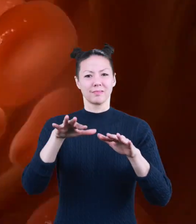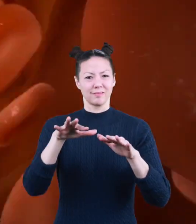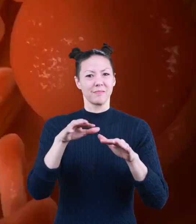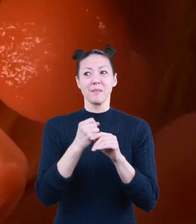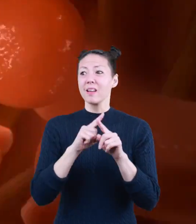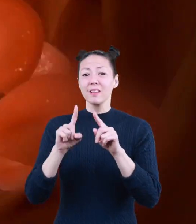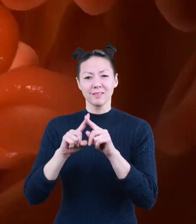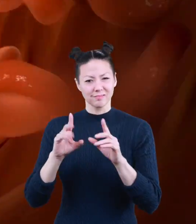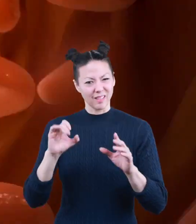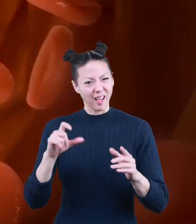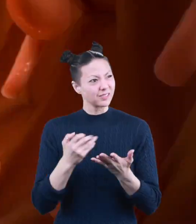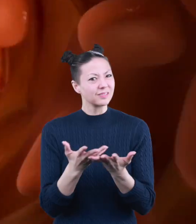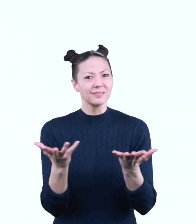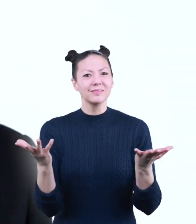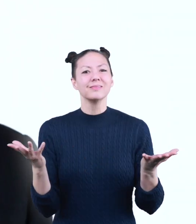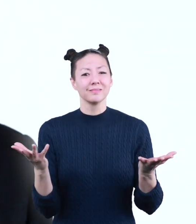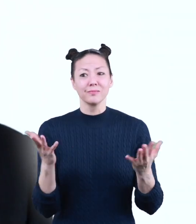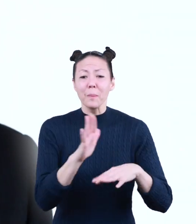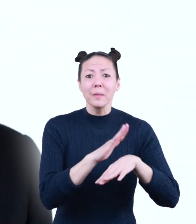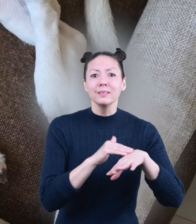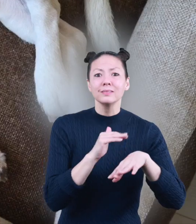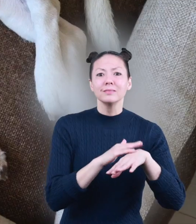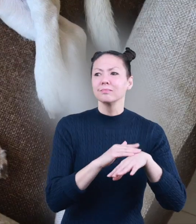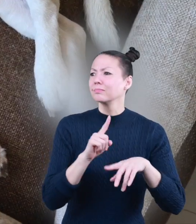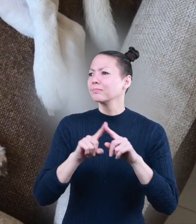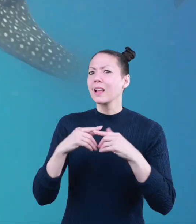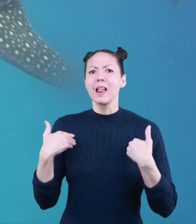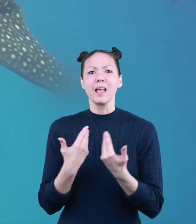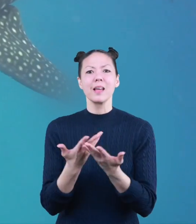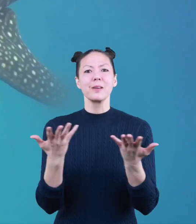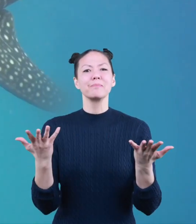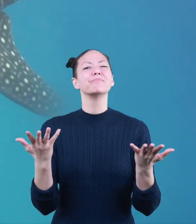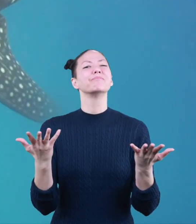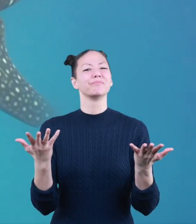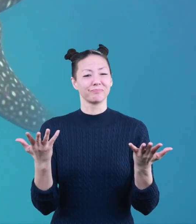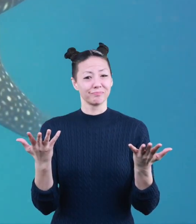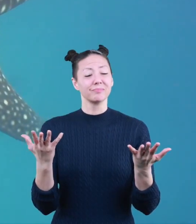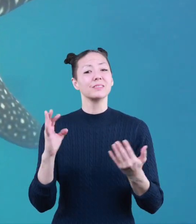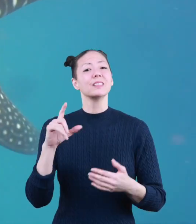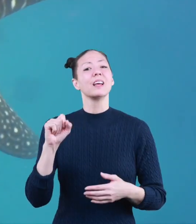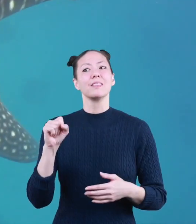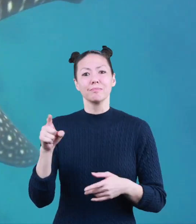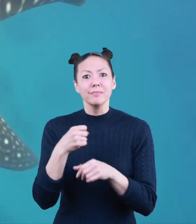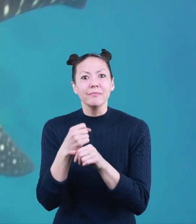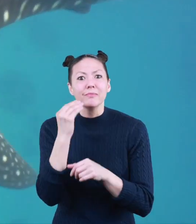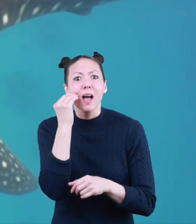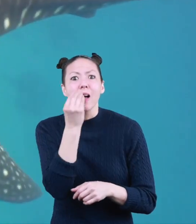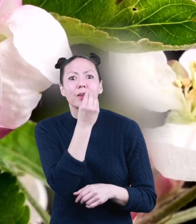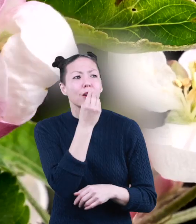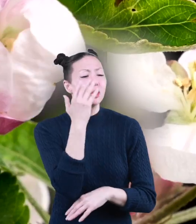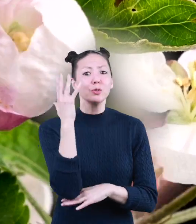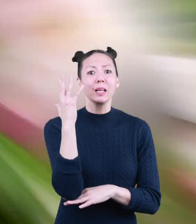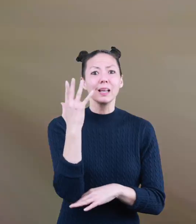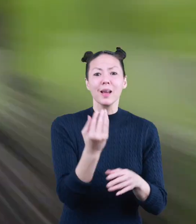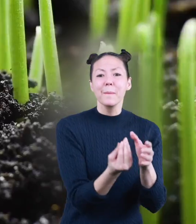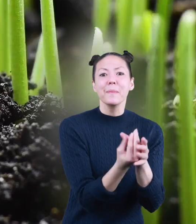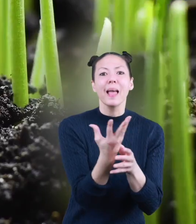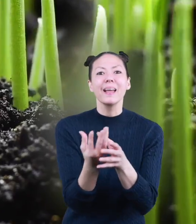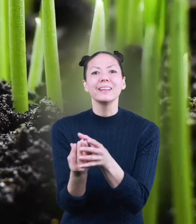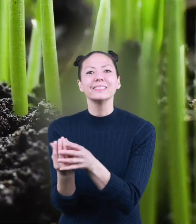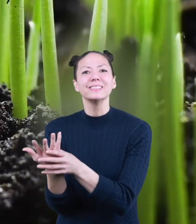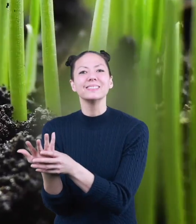organisms are made up of cells, you, your pets, and other animals. Cells also make flowers,